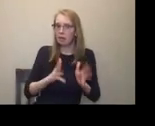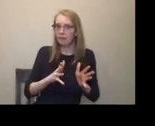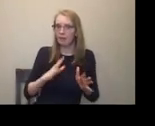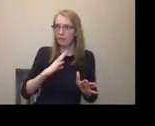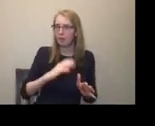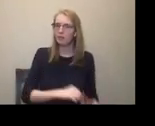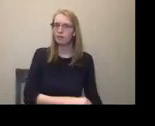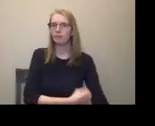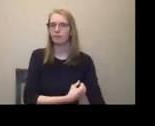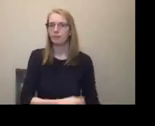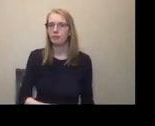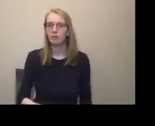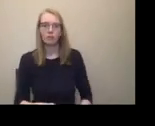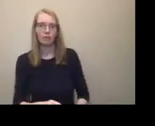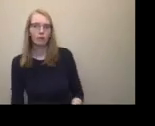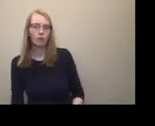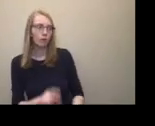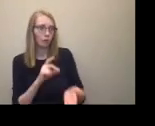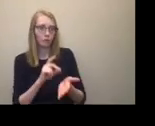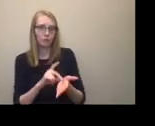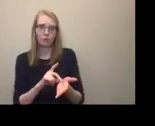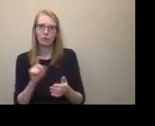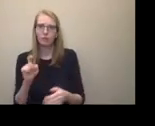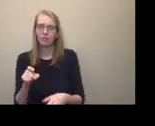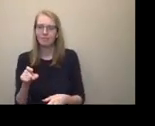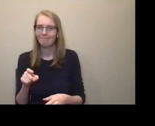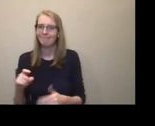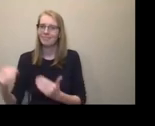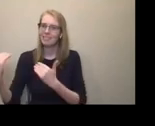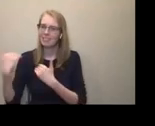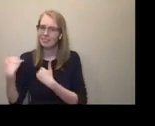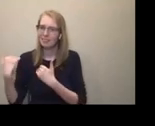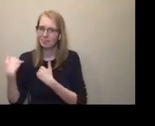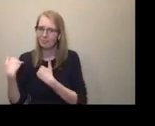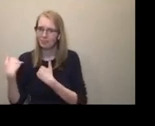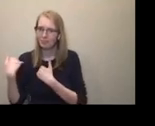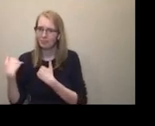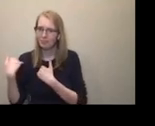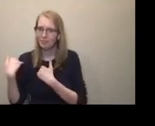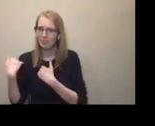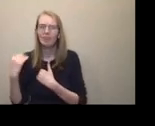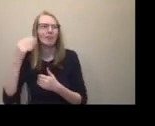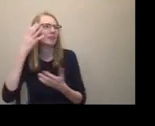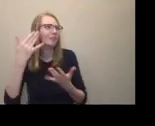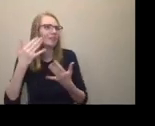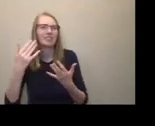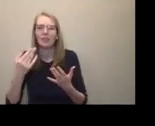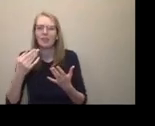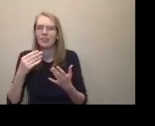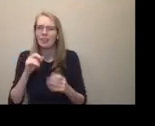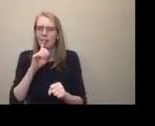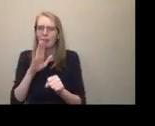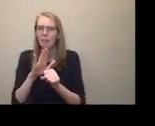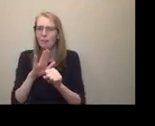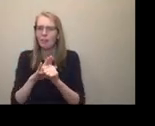not just for the doctor's. What's it called, Holly? The oath to do no harm. sometimes you have the Hippocratic